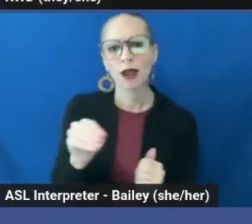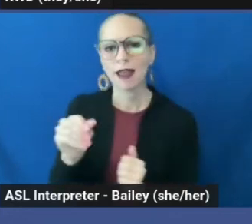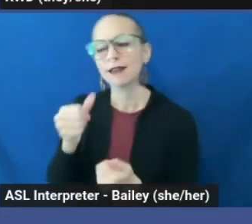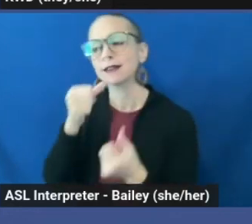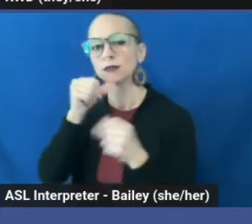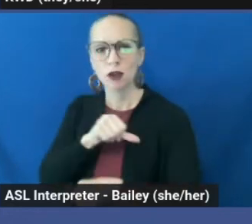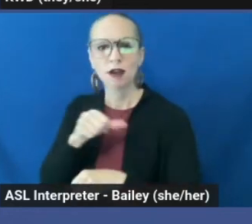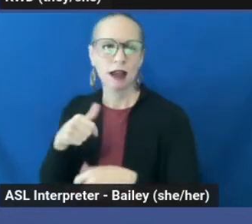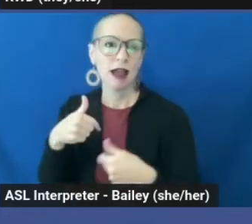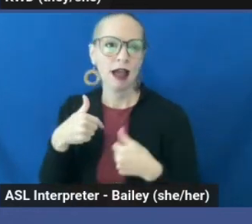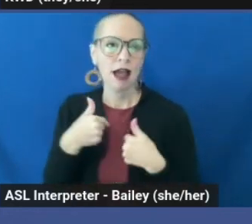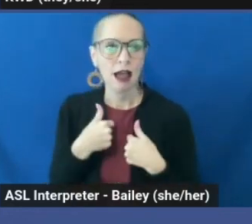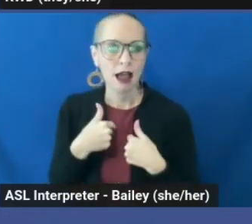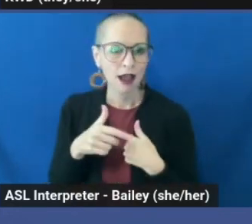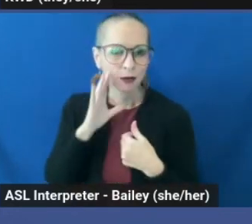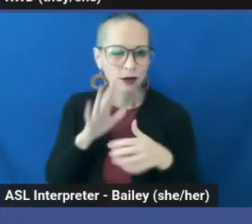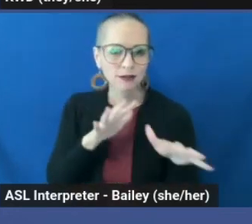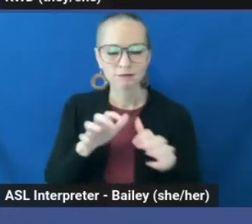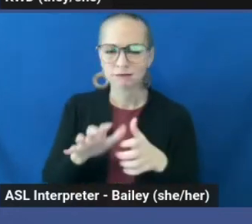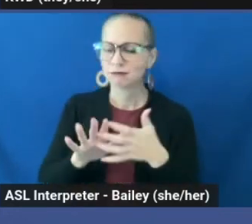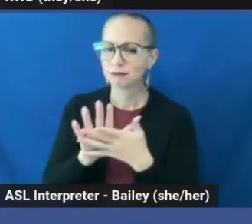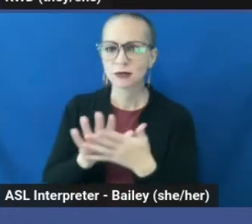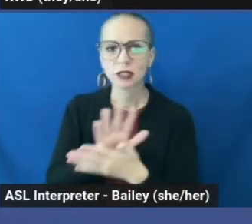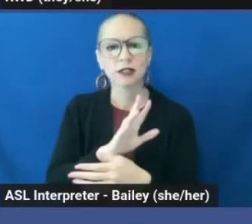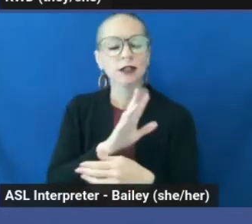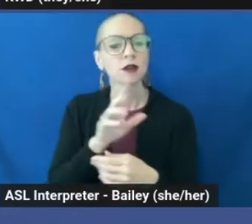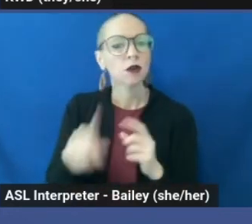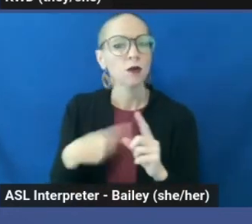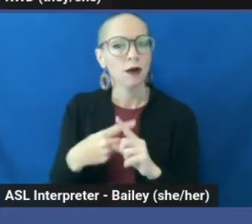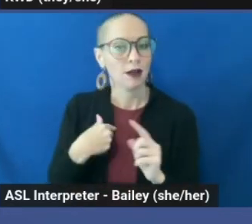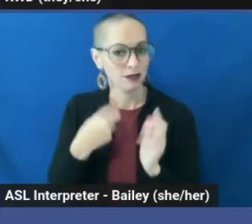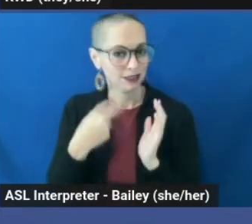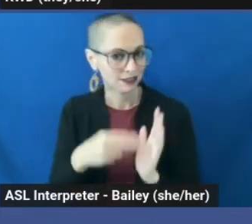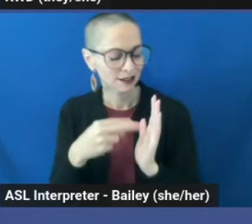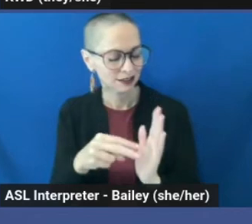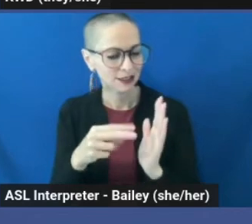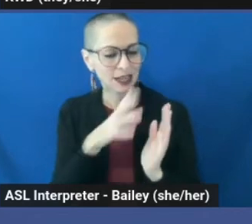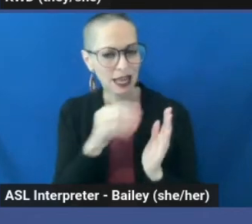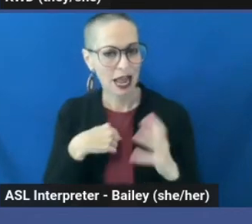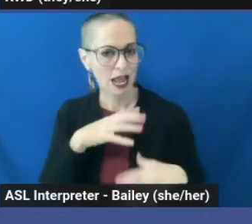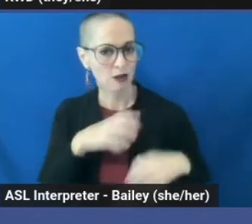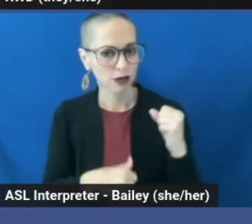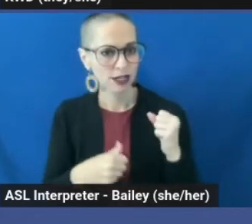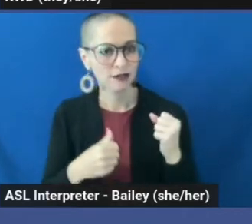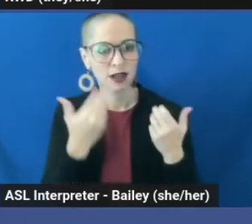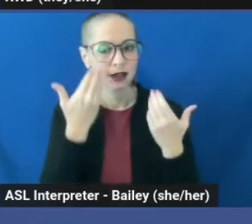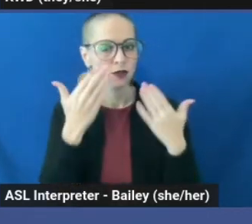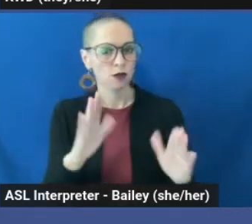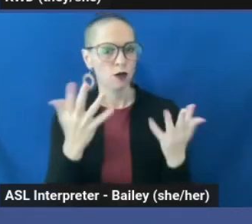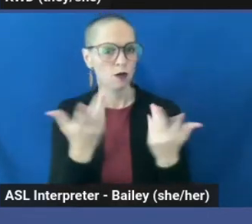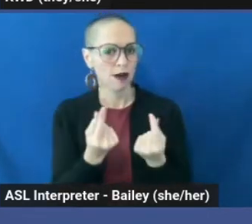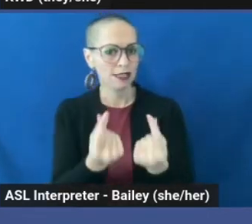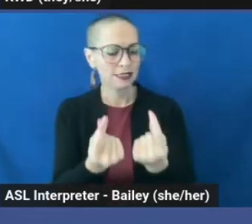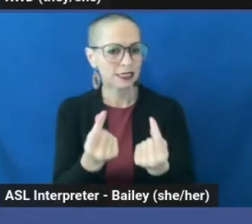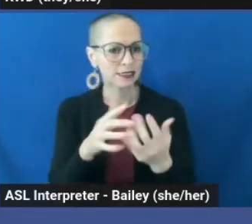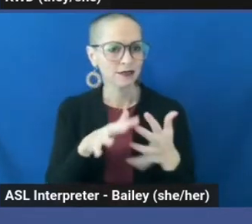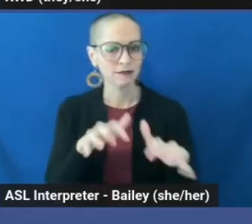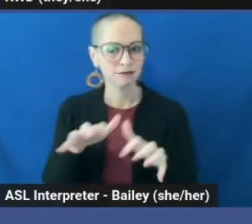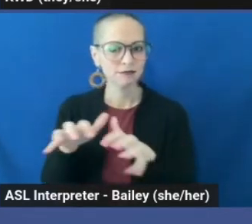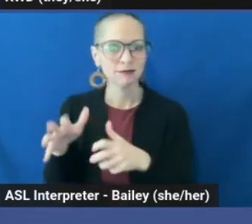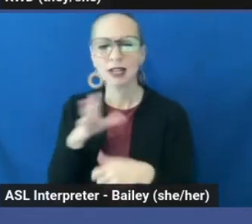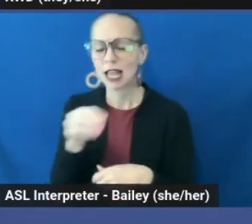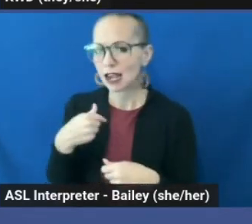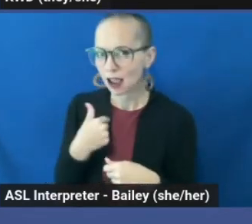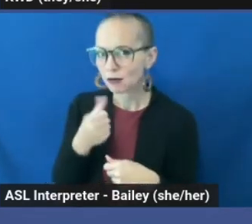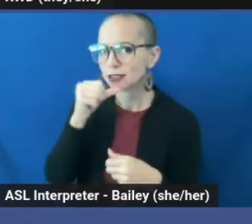I prefer to be the party when I am in a sound state of mind and body. I grieve not knowing what I did and who I saw while I was intoxicated on the job.